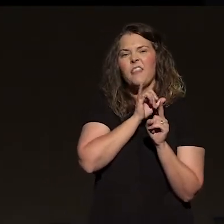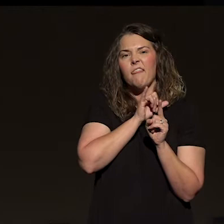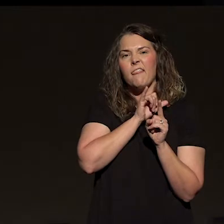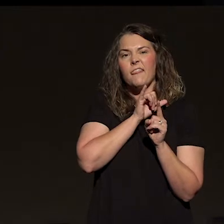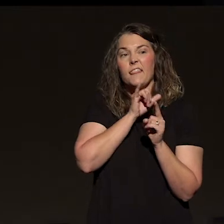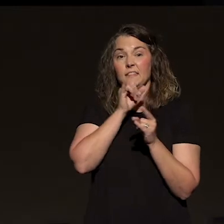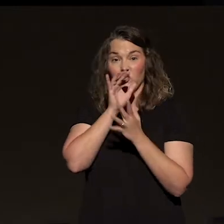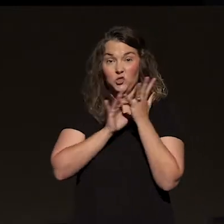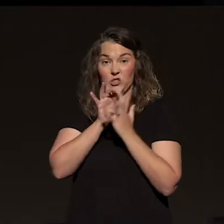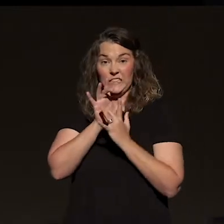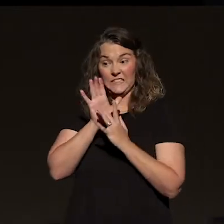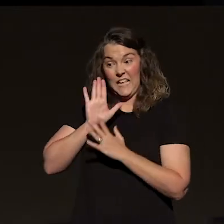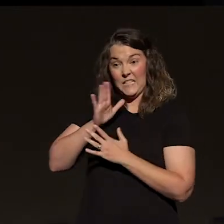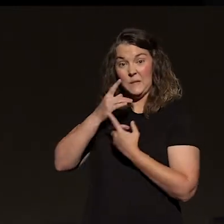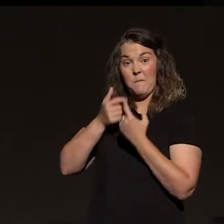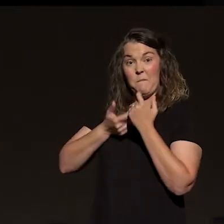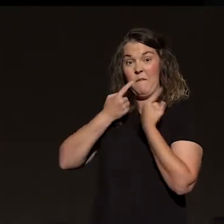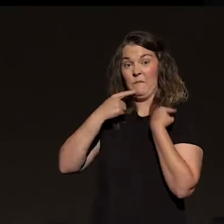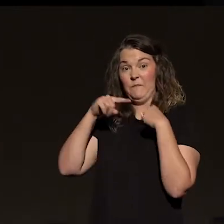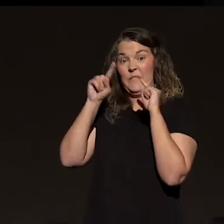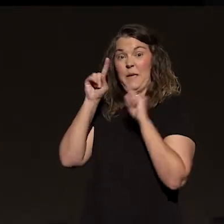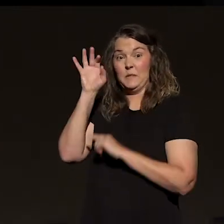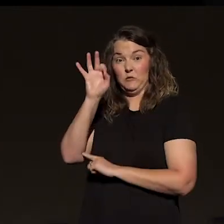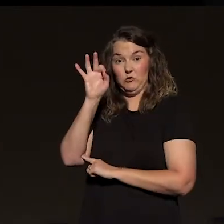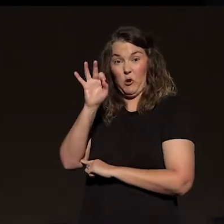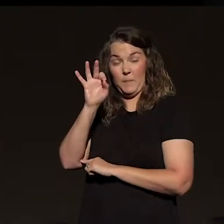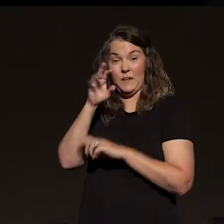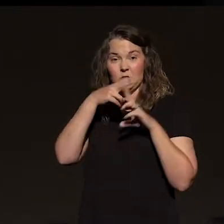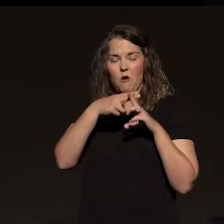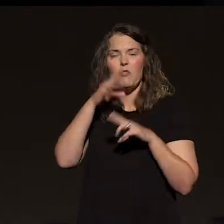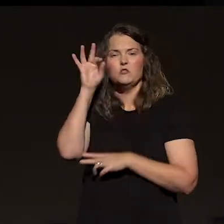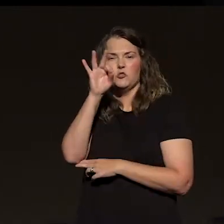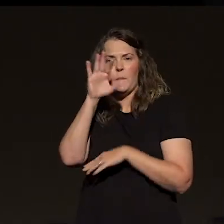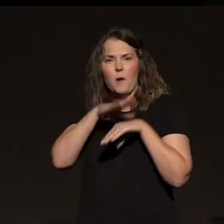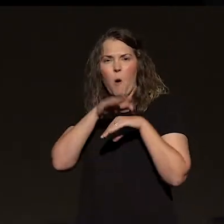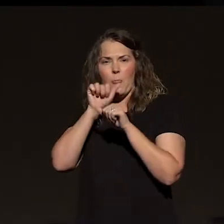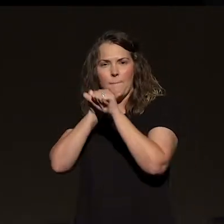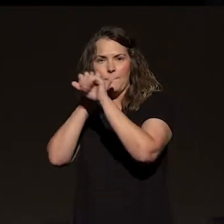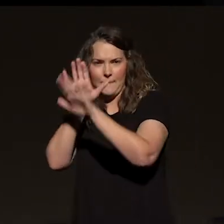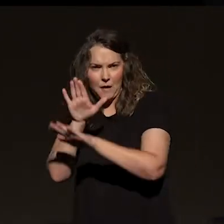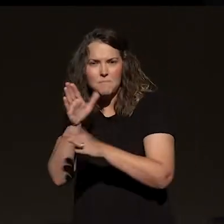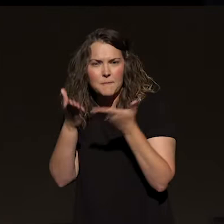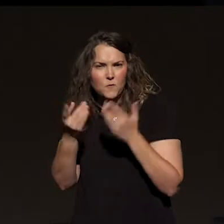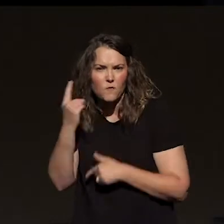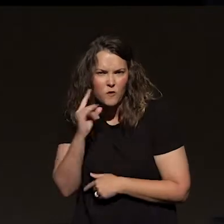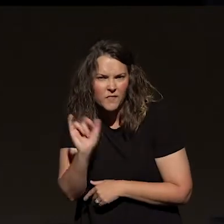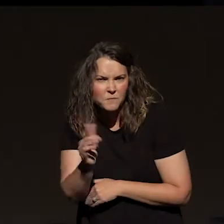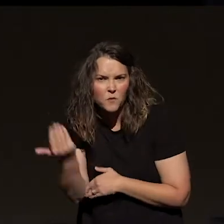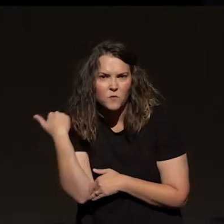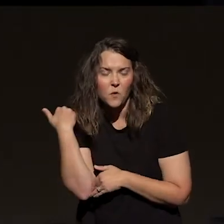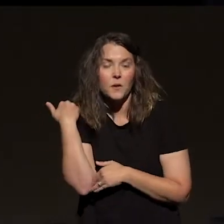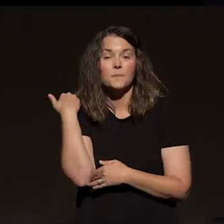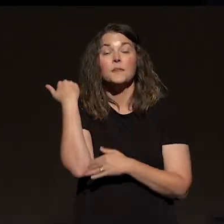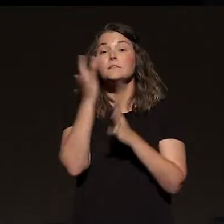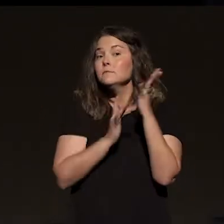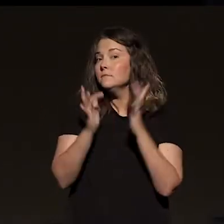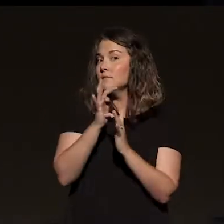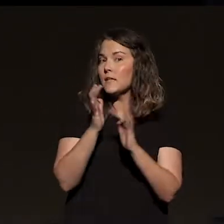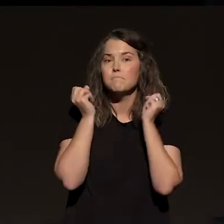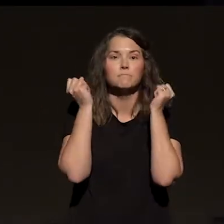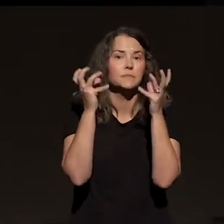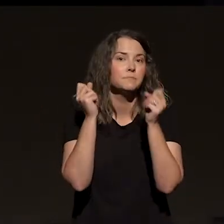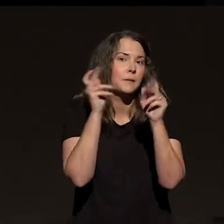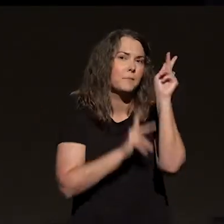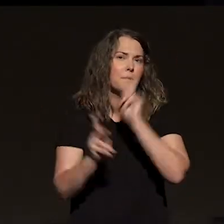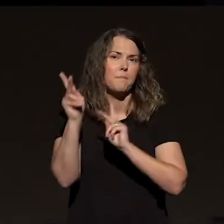Jesus's most famous sermon. He preaches this sermon called the Sermon on the Mount. Maybe you've heard of it. This was, Jesus had lots and lots of